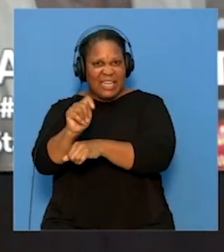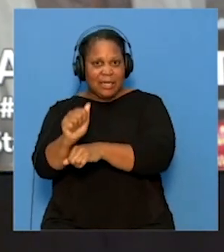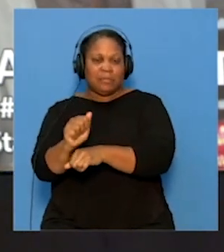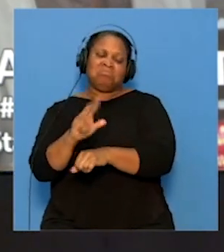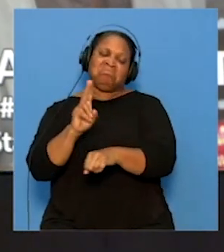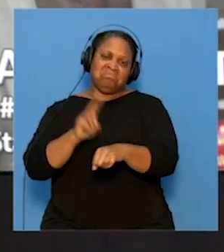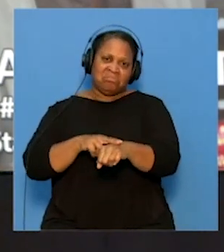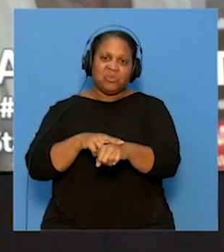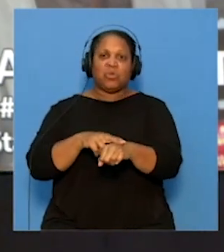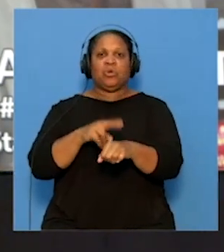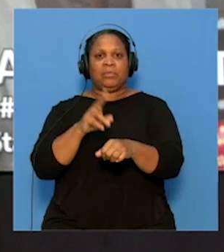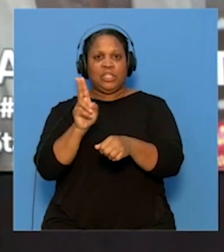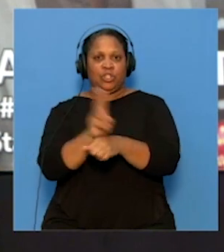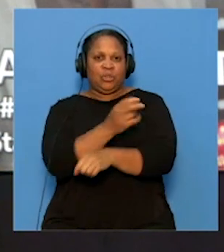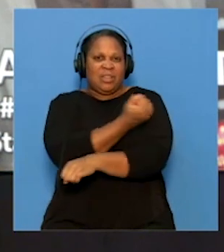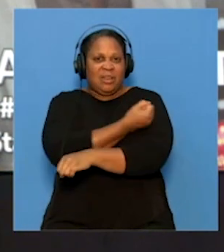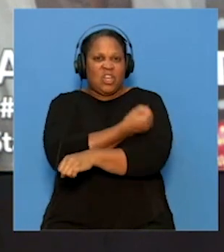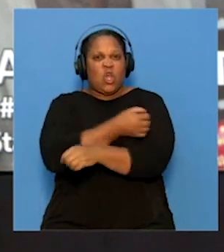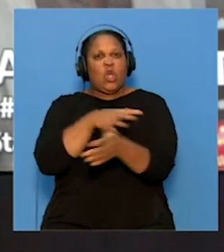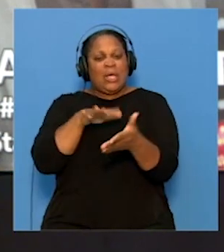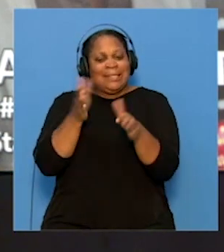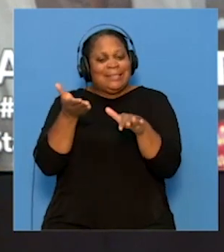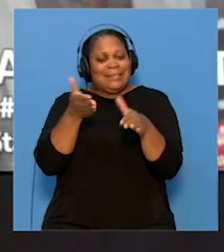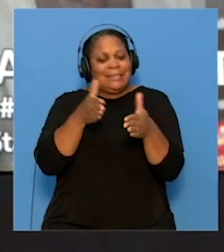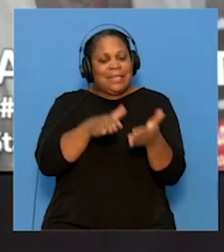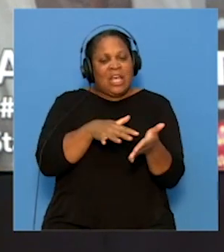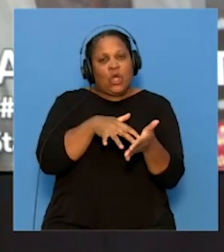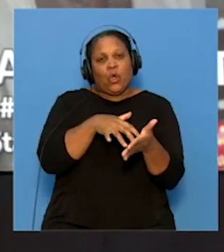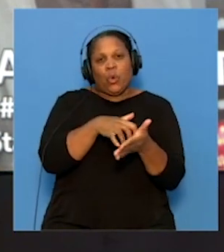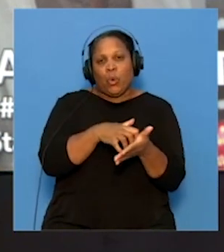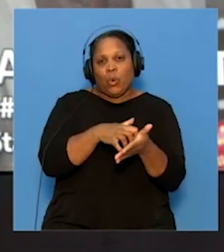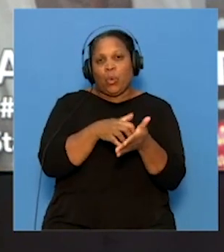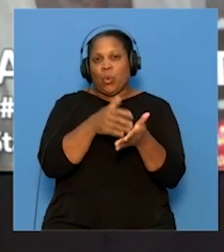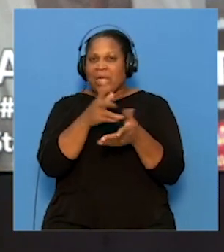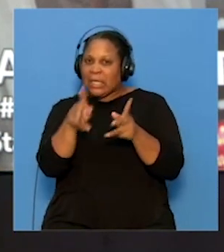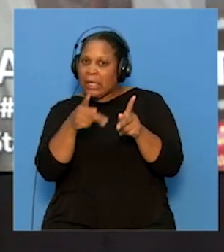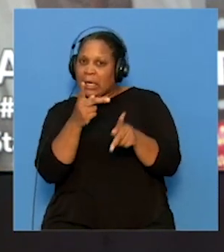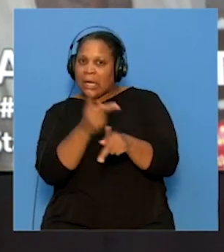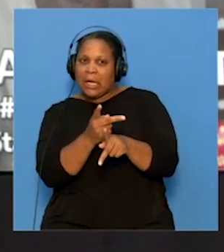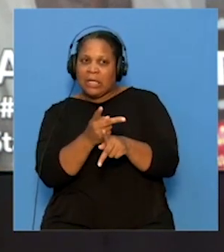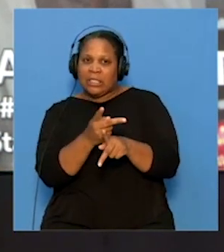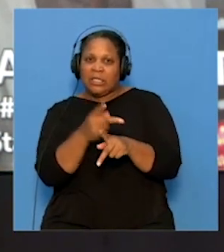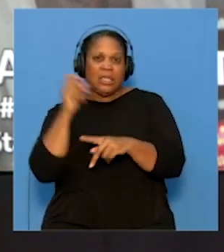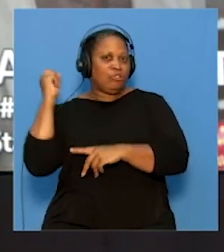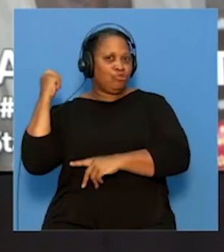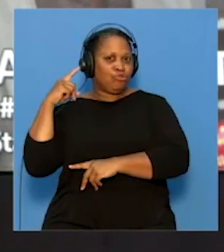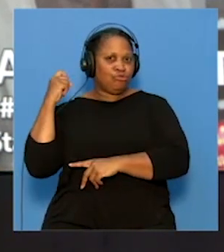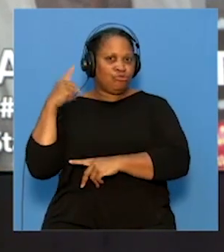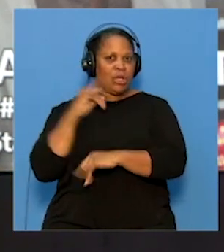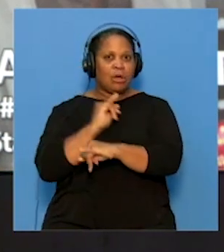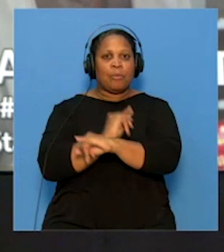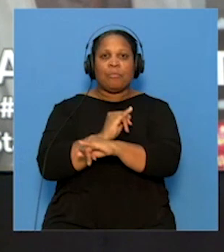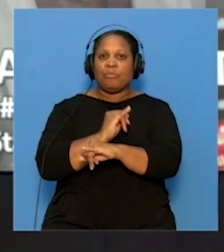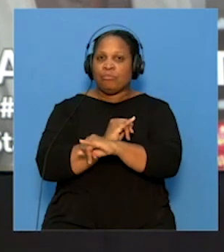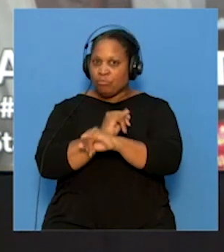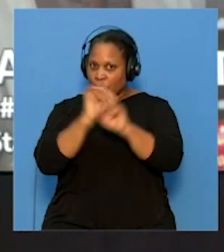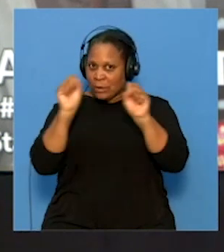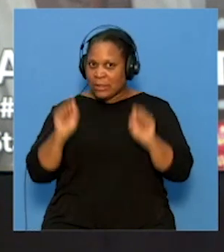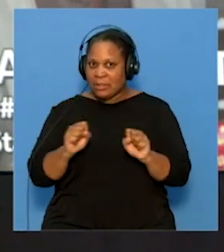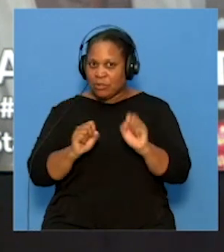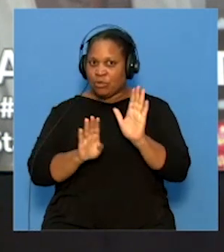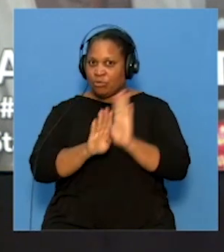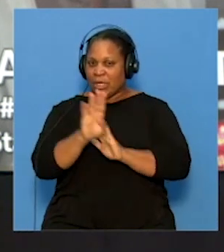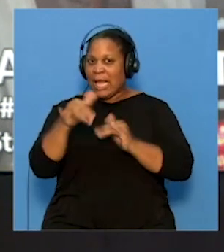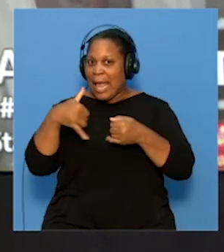uses a dead or weakened version of the virus to trigger the body's own immune system to create antibodies